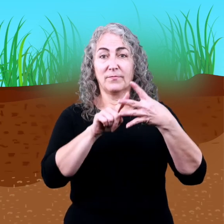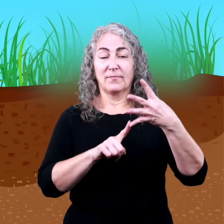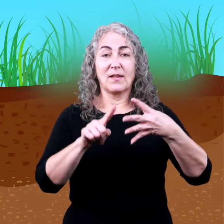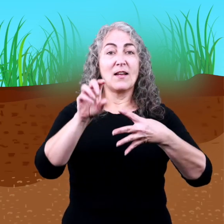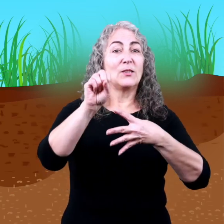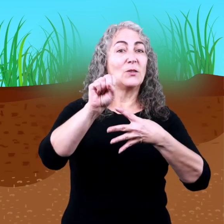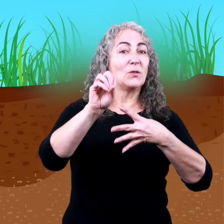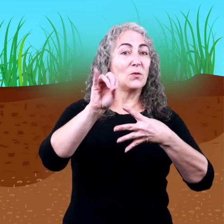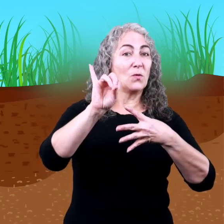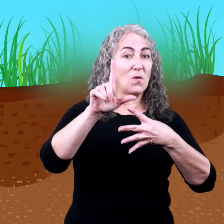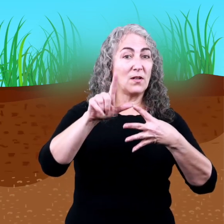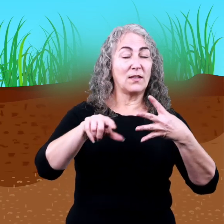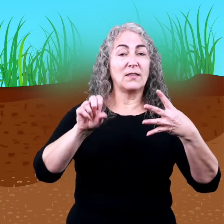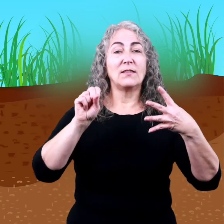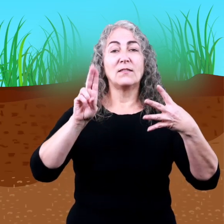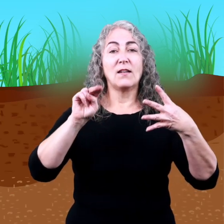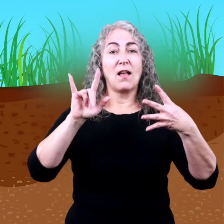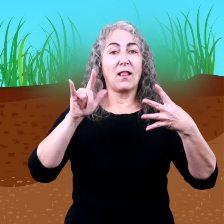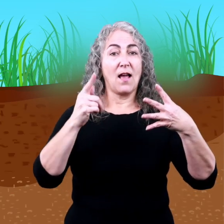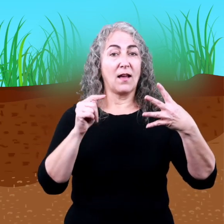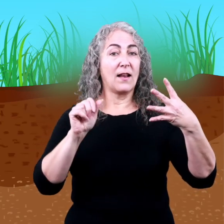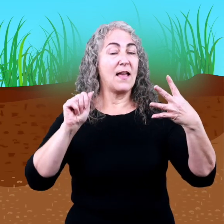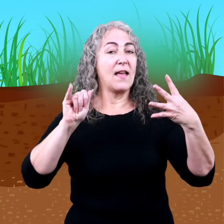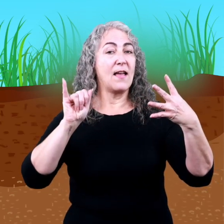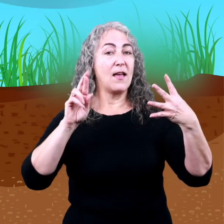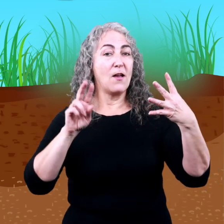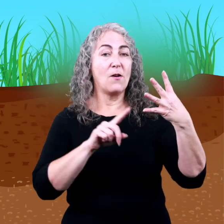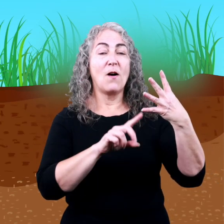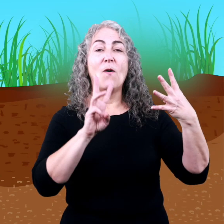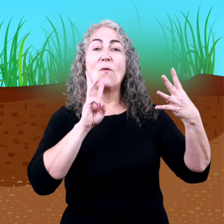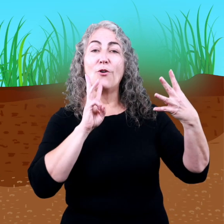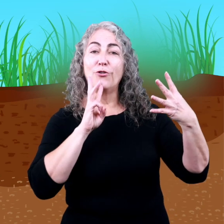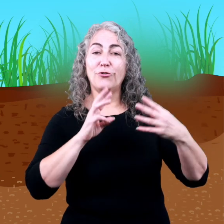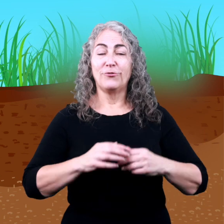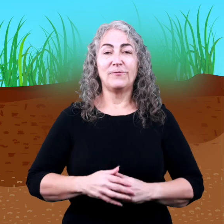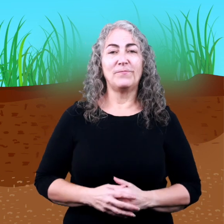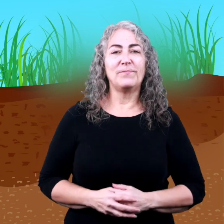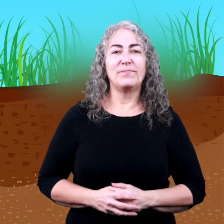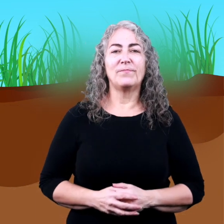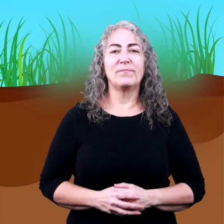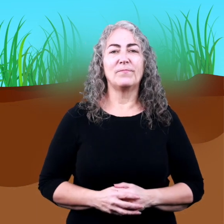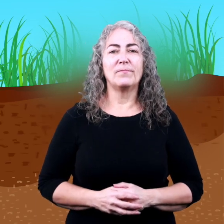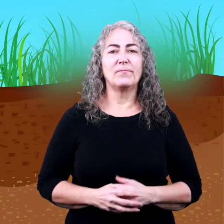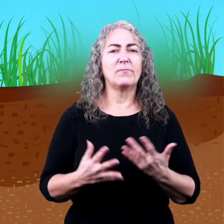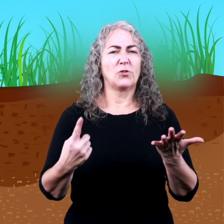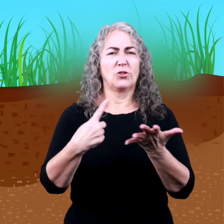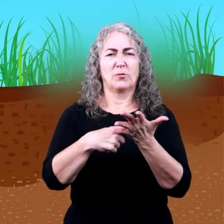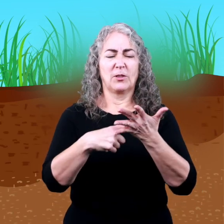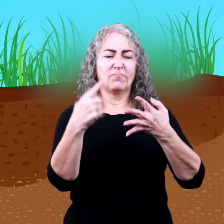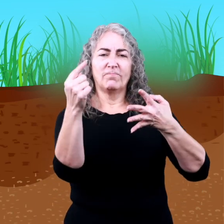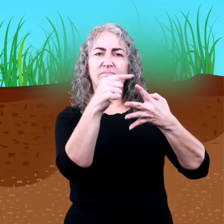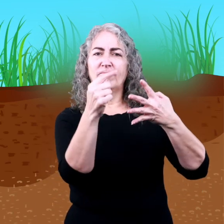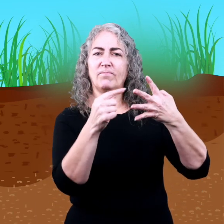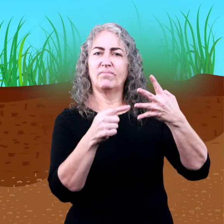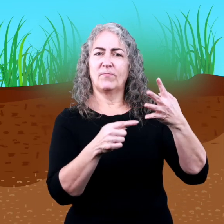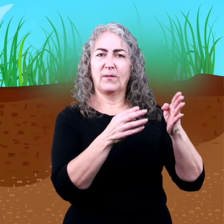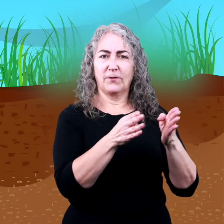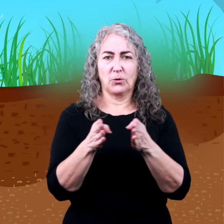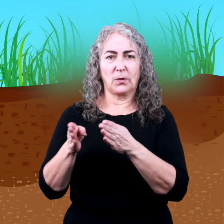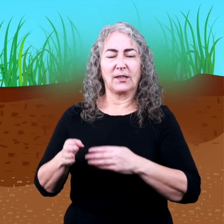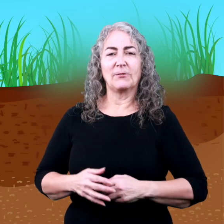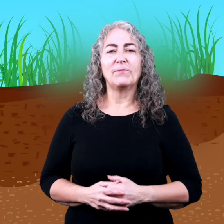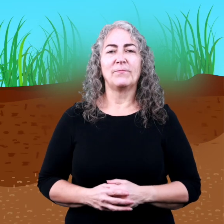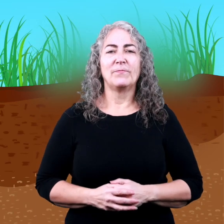soil, sunlight, air, and water. Let's talk about each of these things